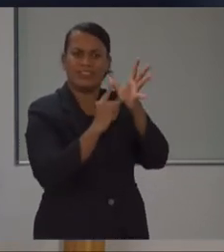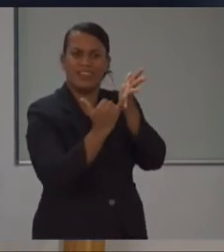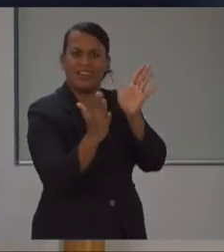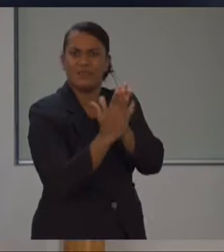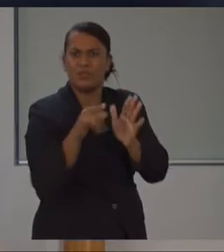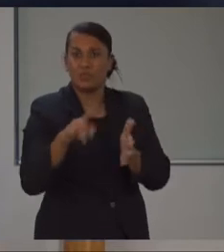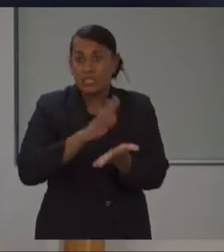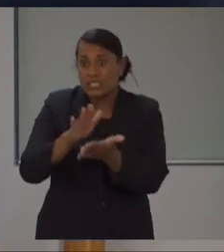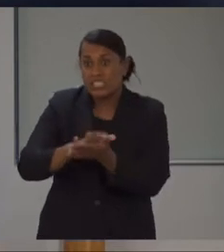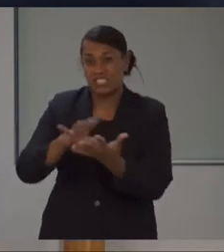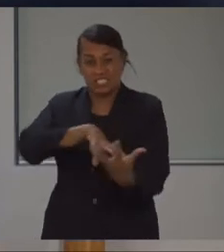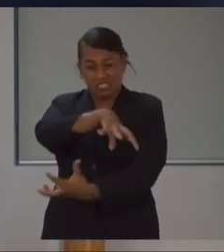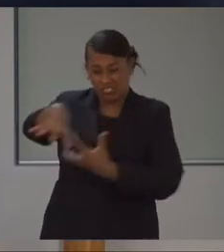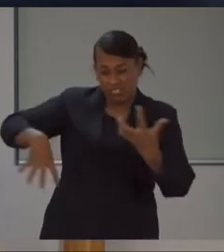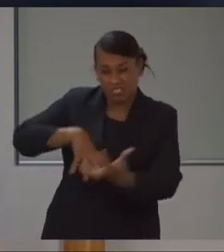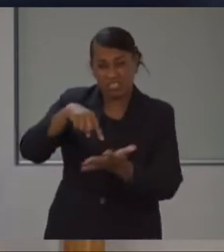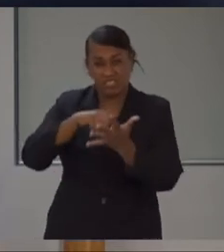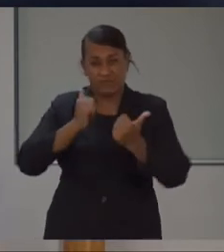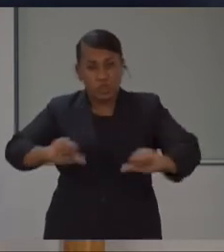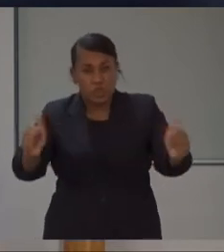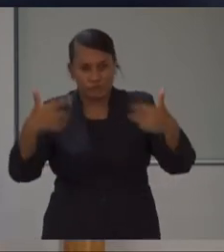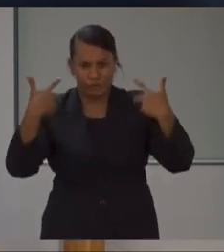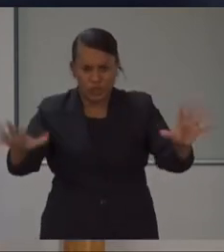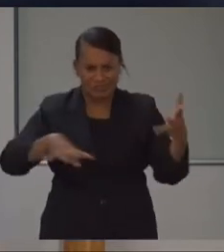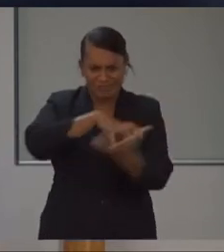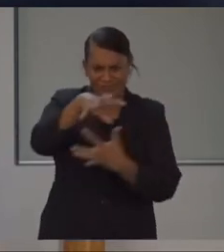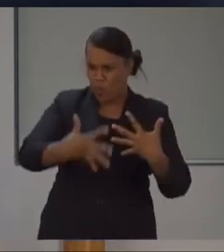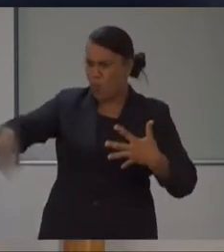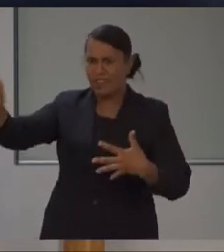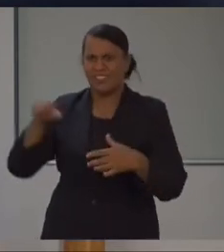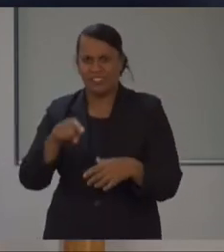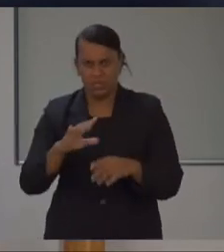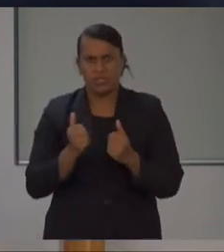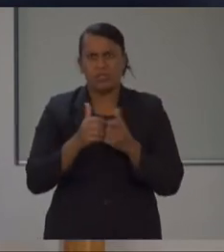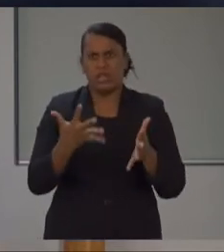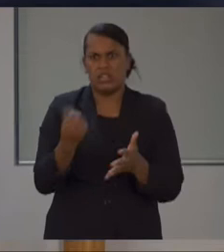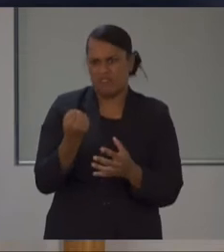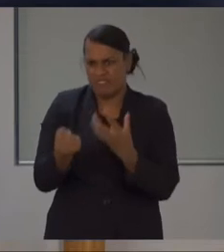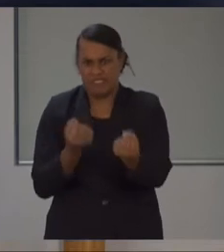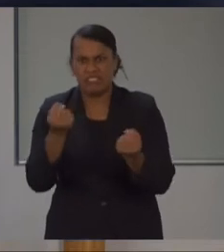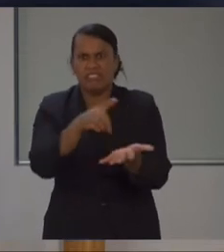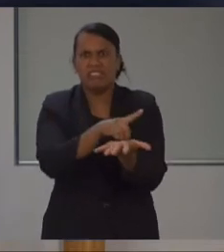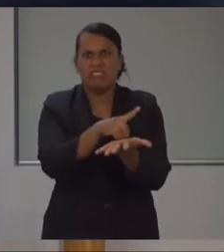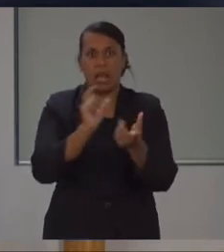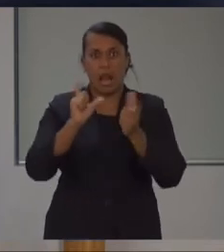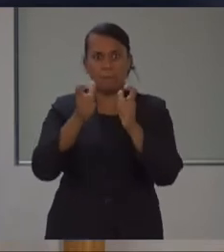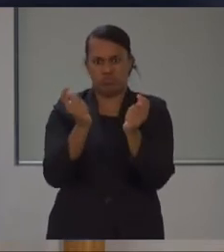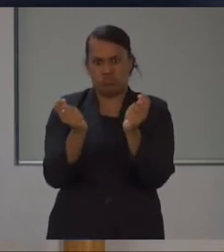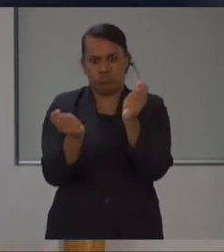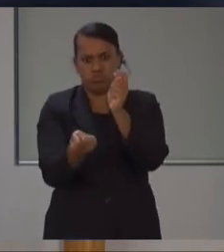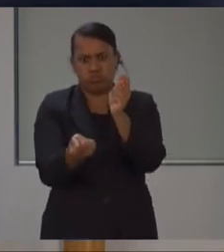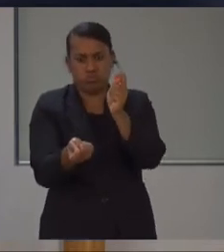typhoid, dengue and diarrheal diseases, often quite common, especially after climatic changes and cyclones.